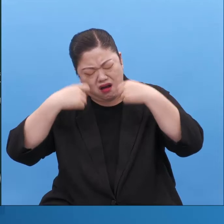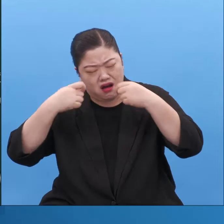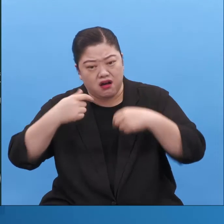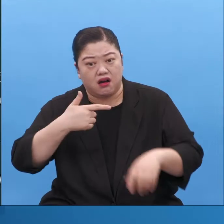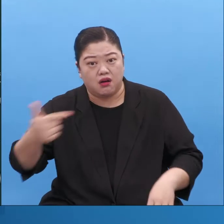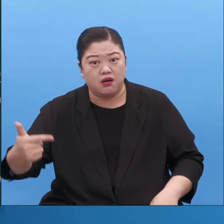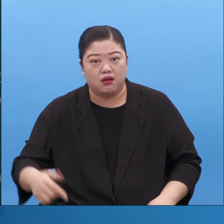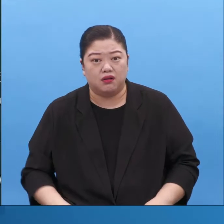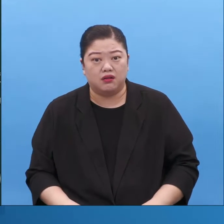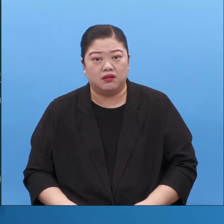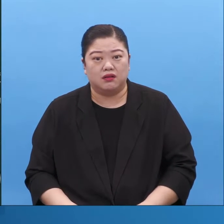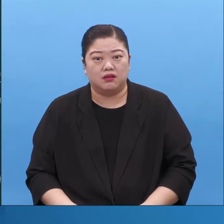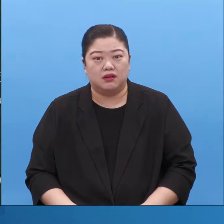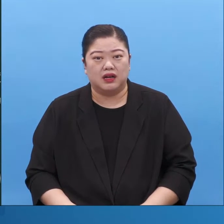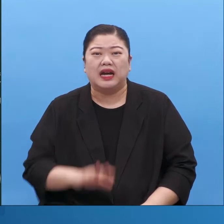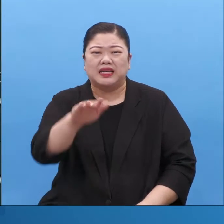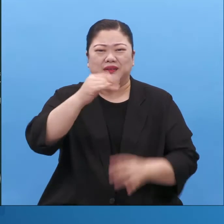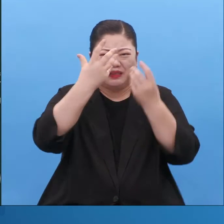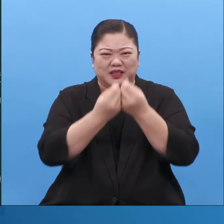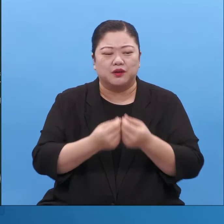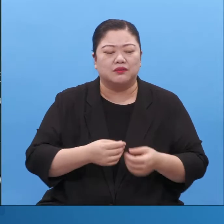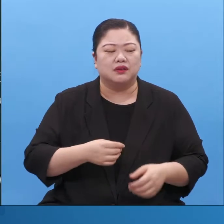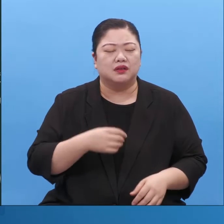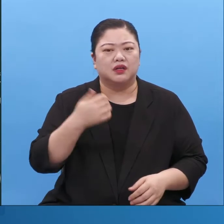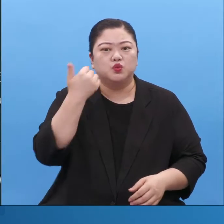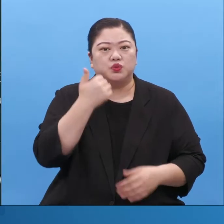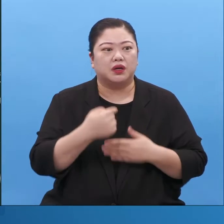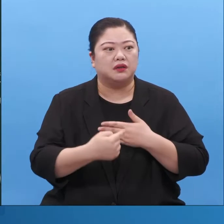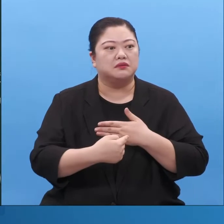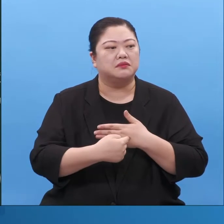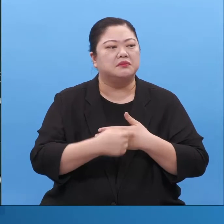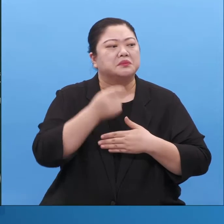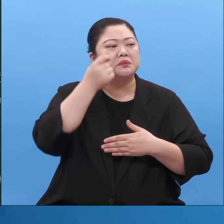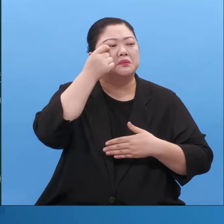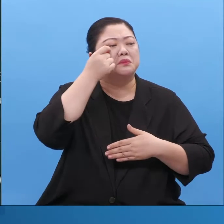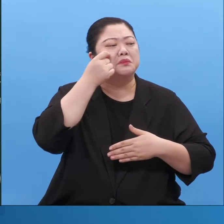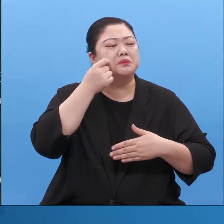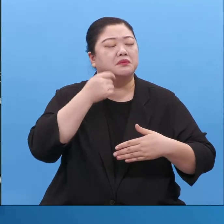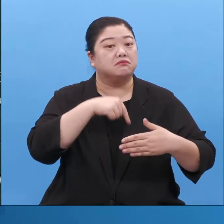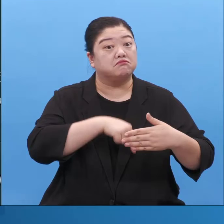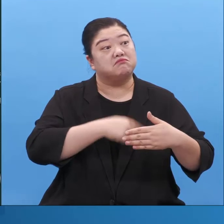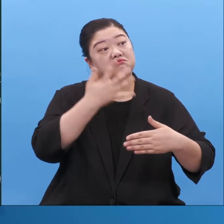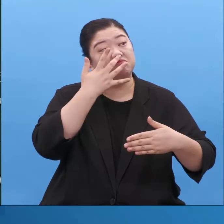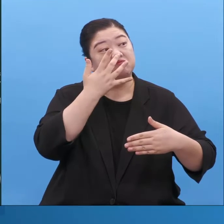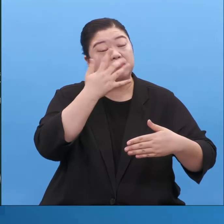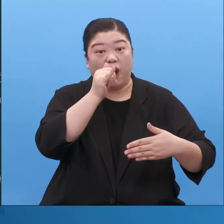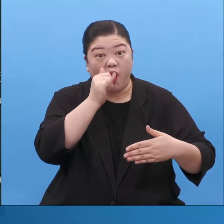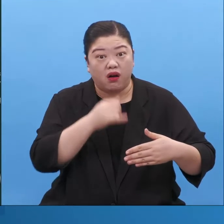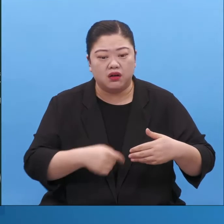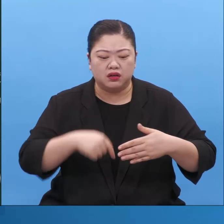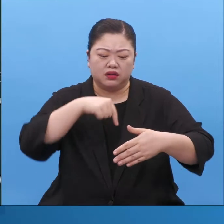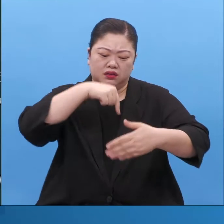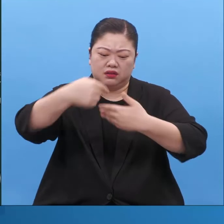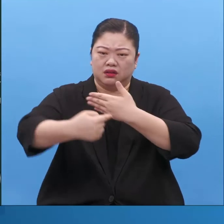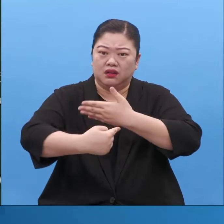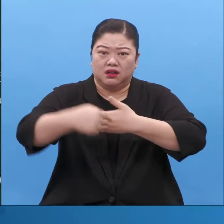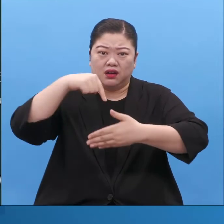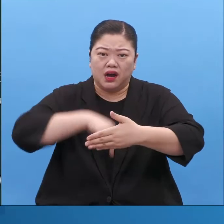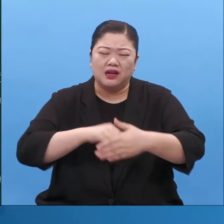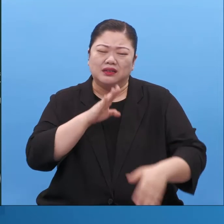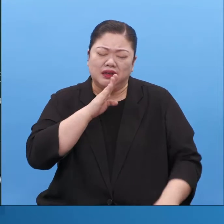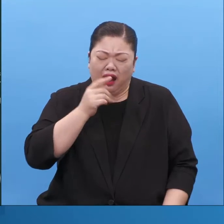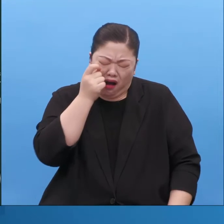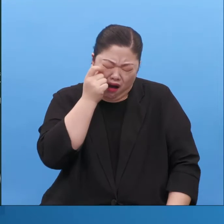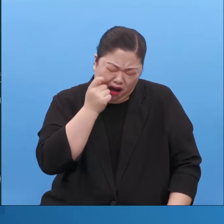There were things that we do for real and there were things that we do out of formality but Joseph really